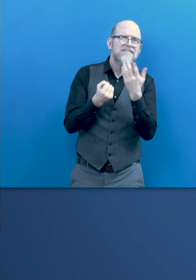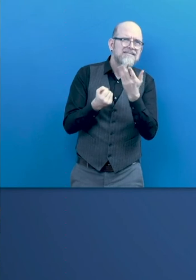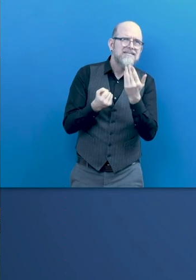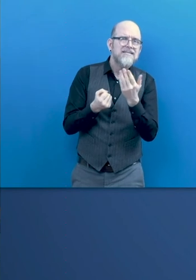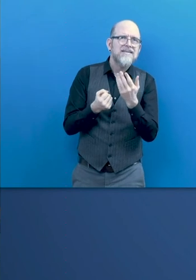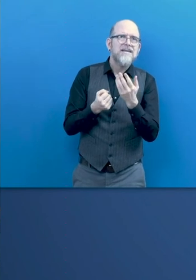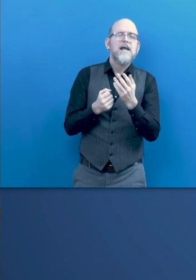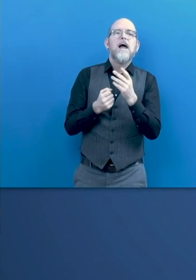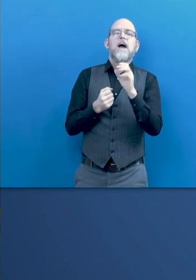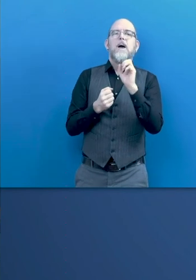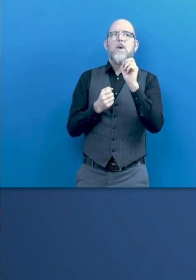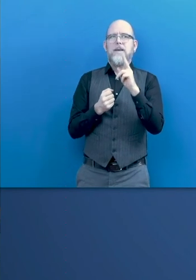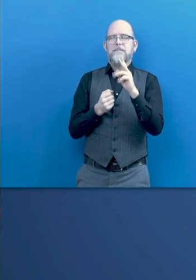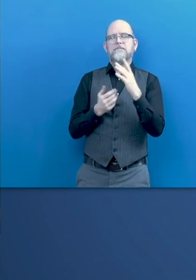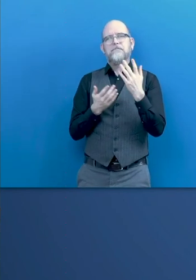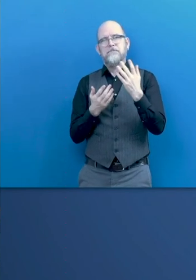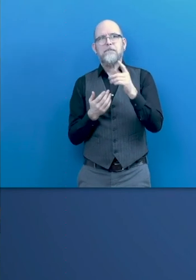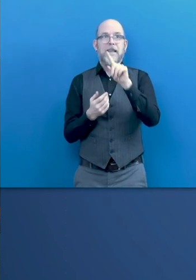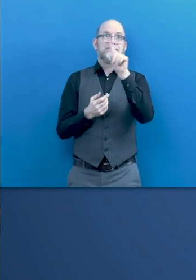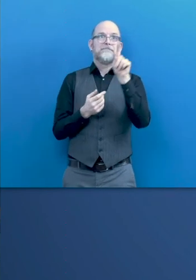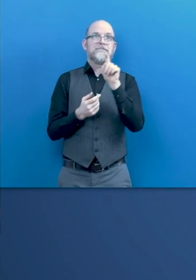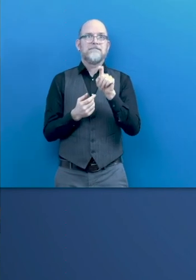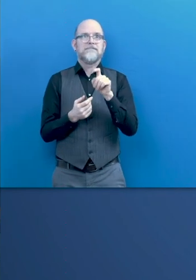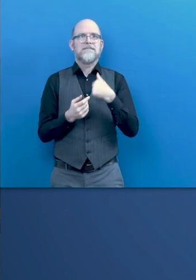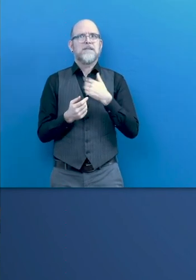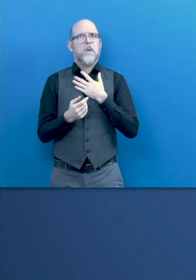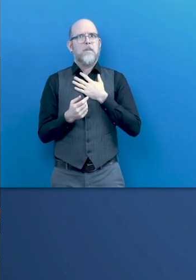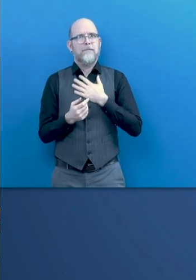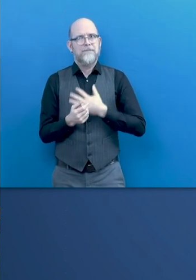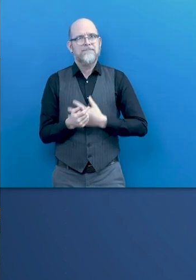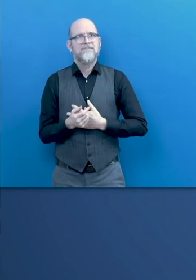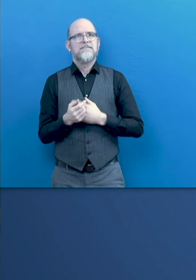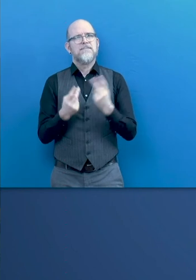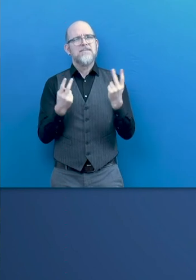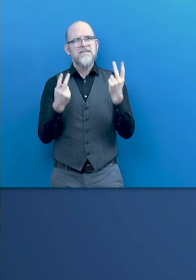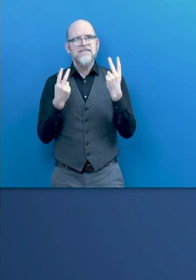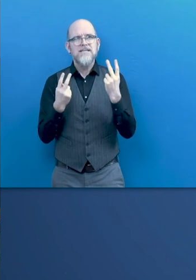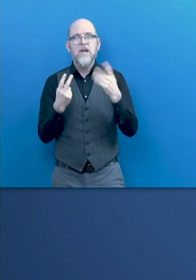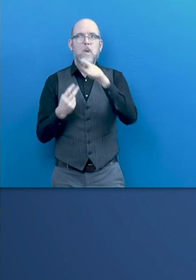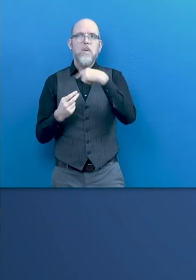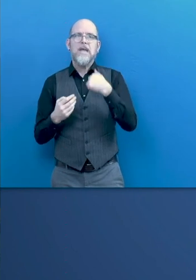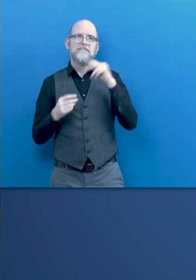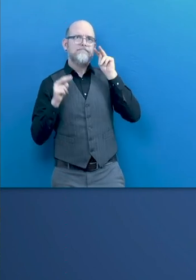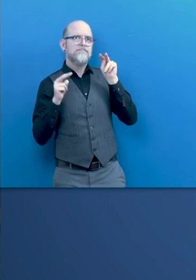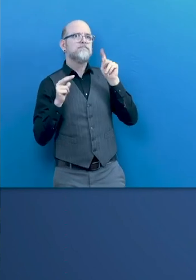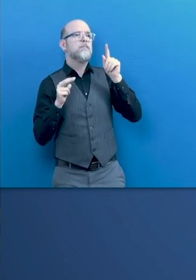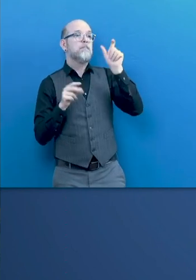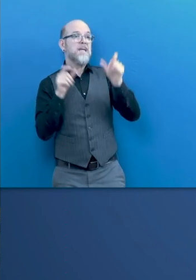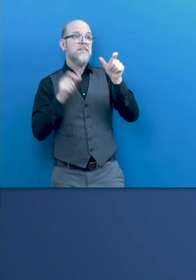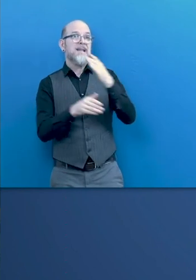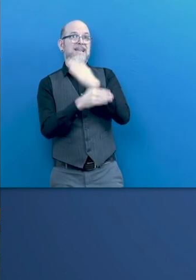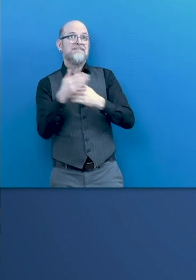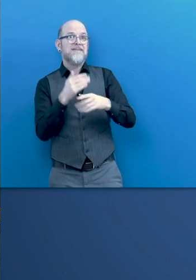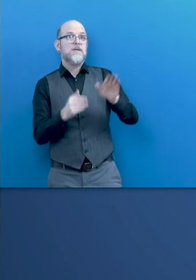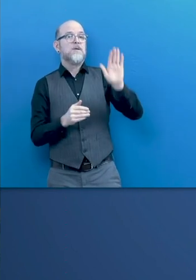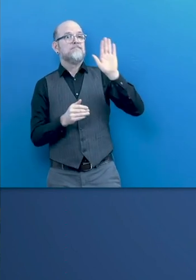is involvement of people with disabilities through their representative organizations as the new digital working